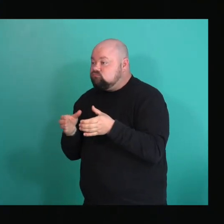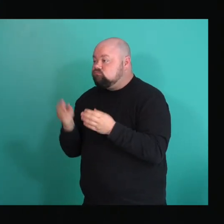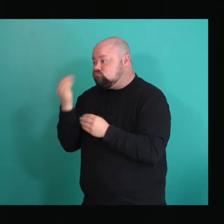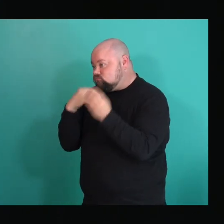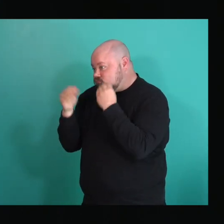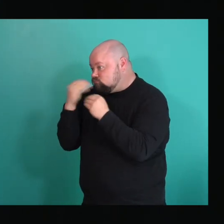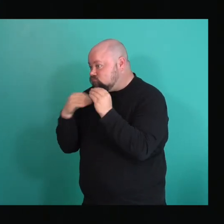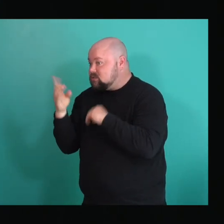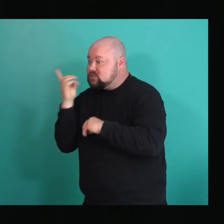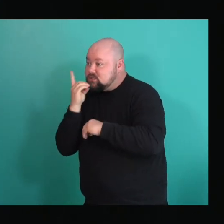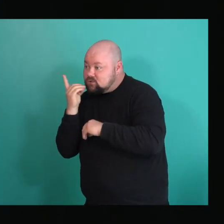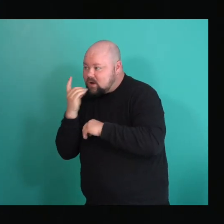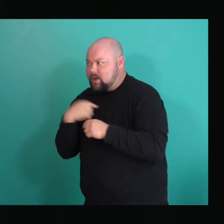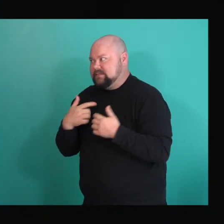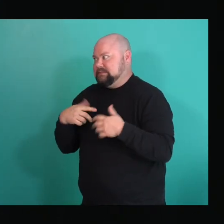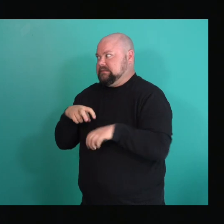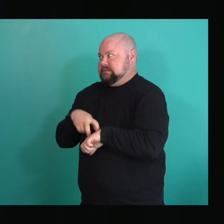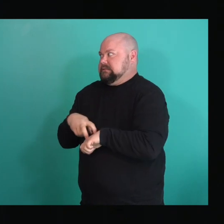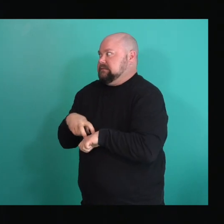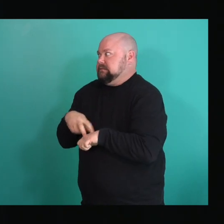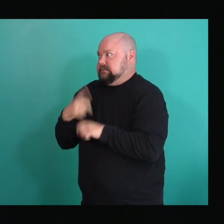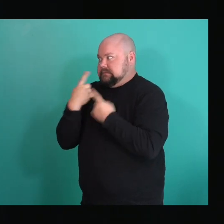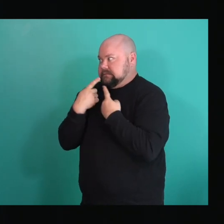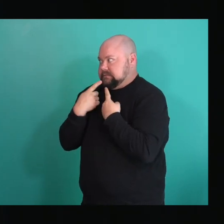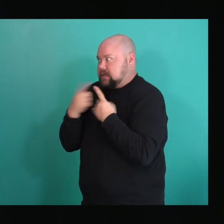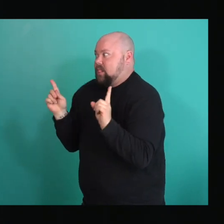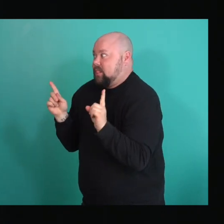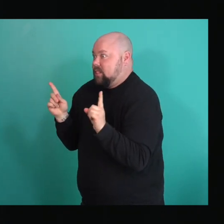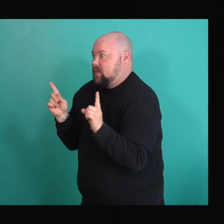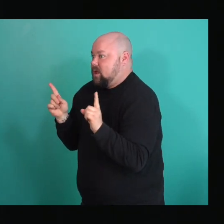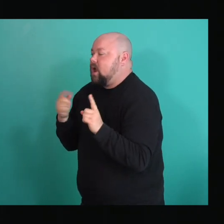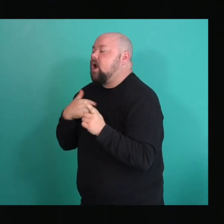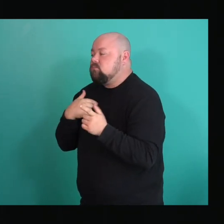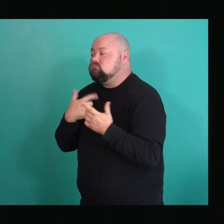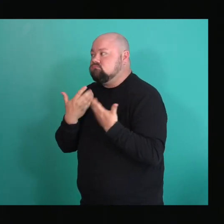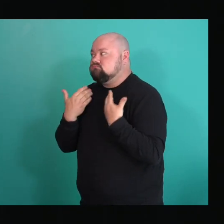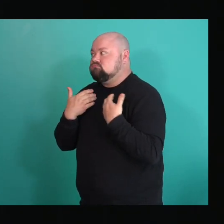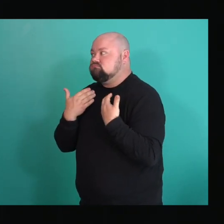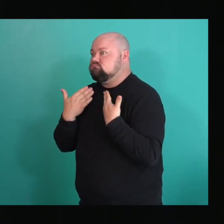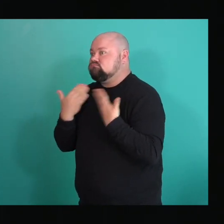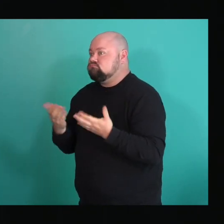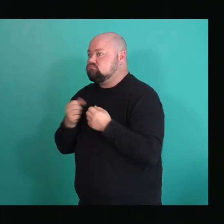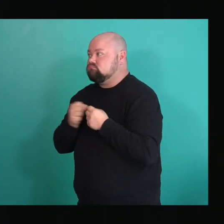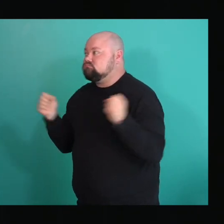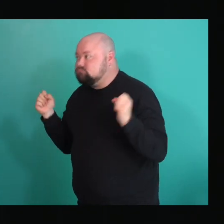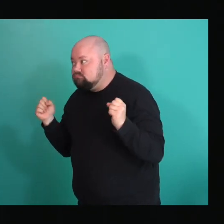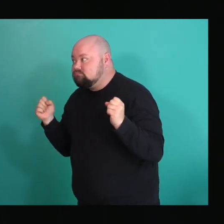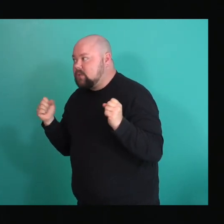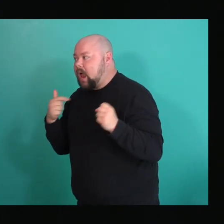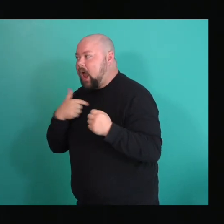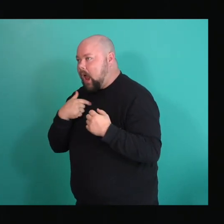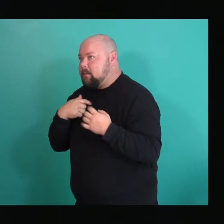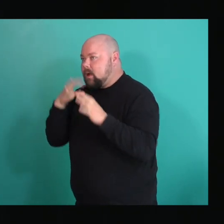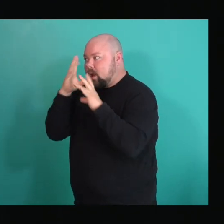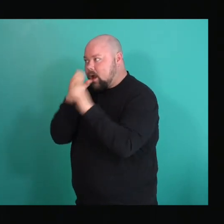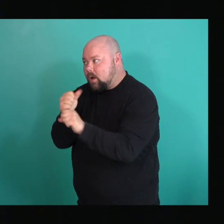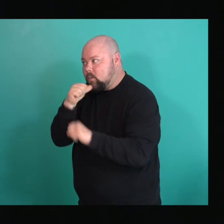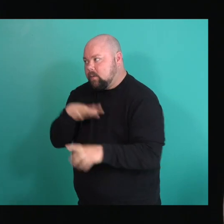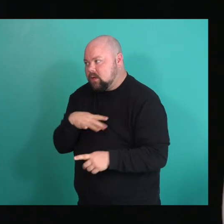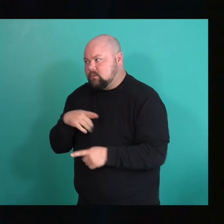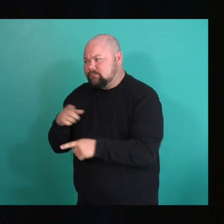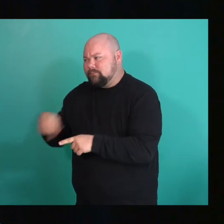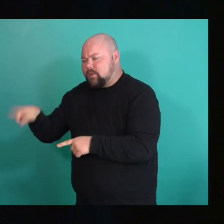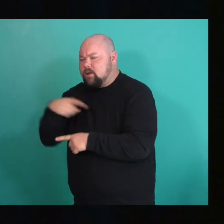was really nervous to tell them and I told them. And again, I was just like, yeah, I'm into the ladies. And they're like, they kind of laughed. They're like, yeah, we know